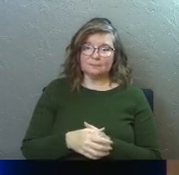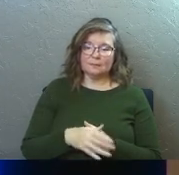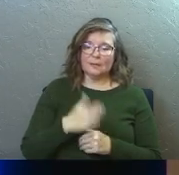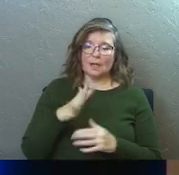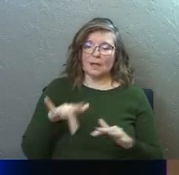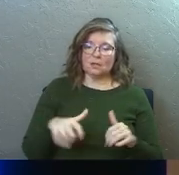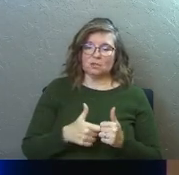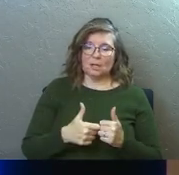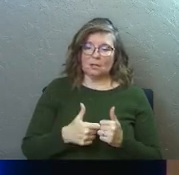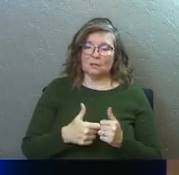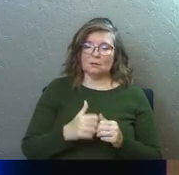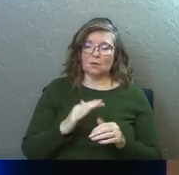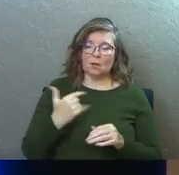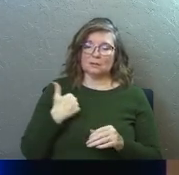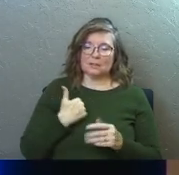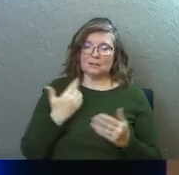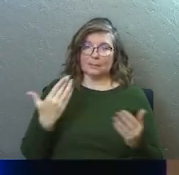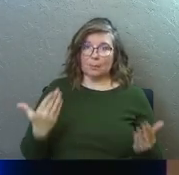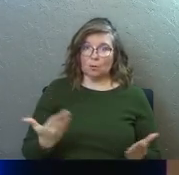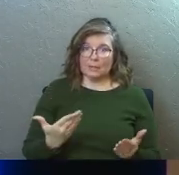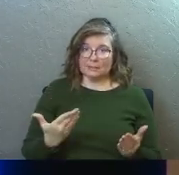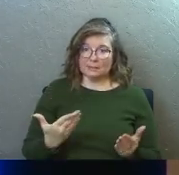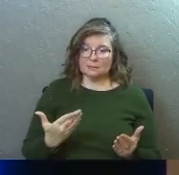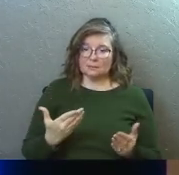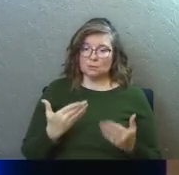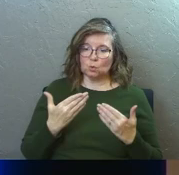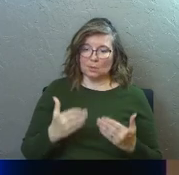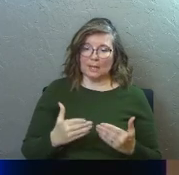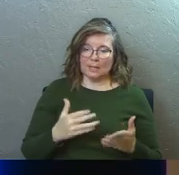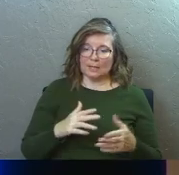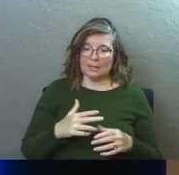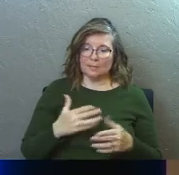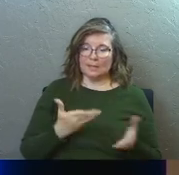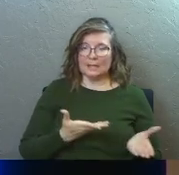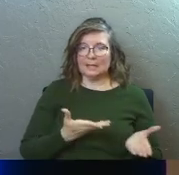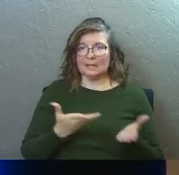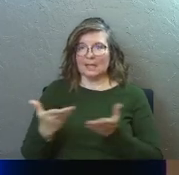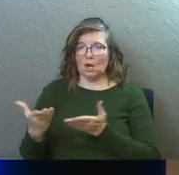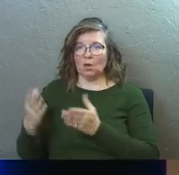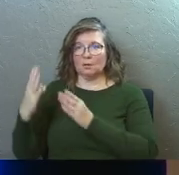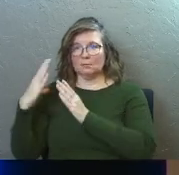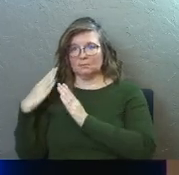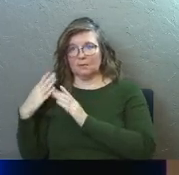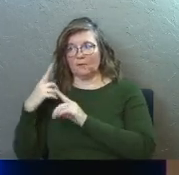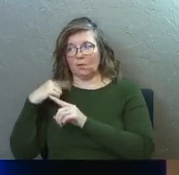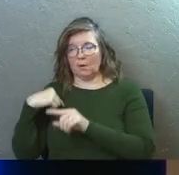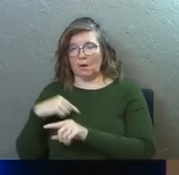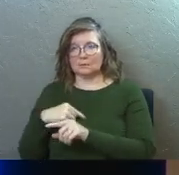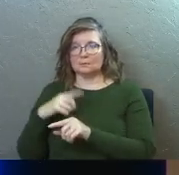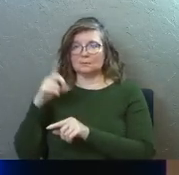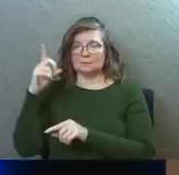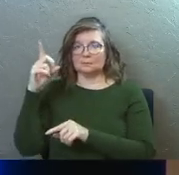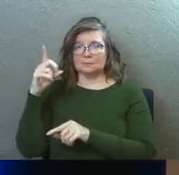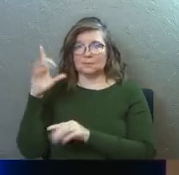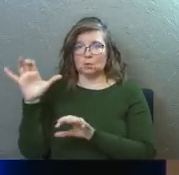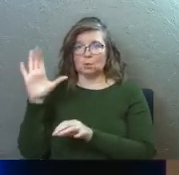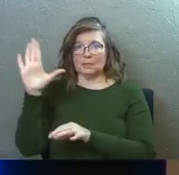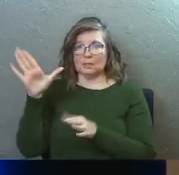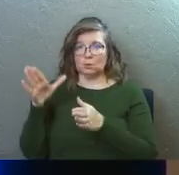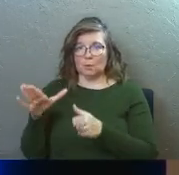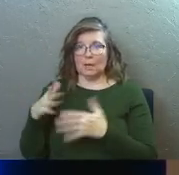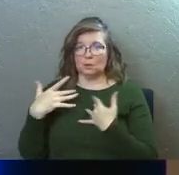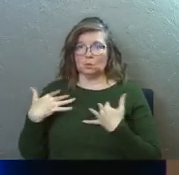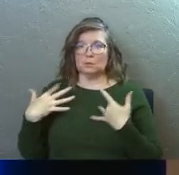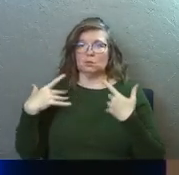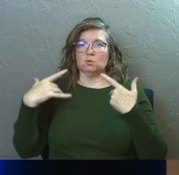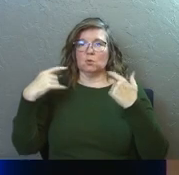And so God challenges, calls us to be, to be present, to let him carry the weight for us and to do it his way. And he wants to